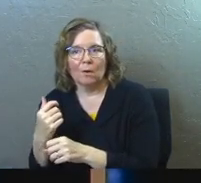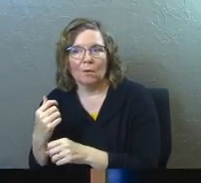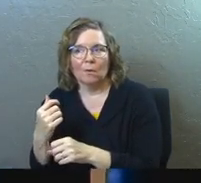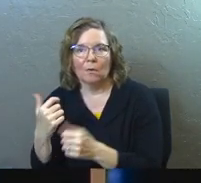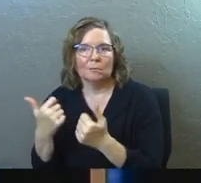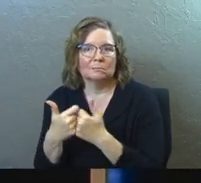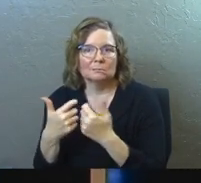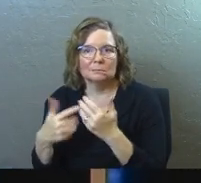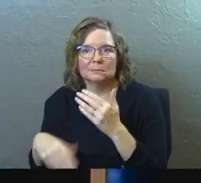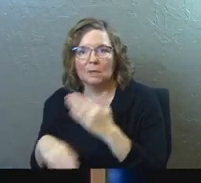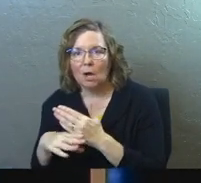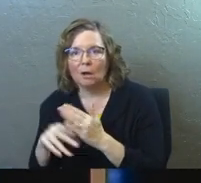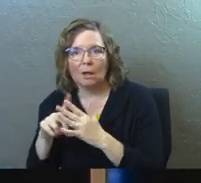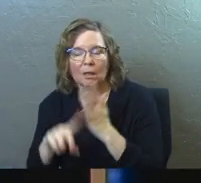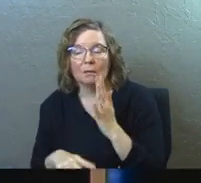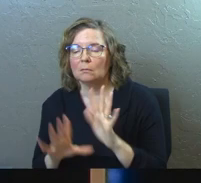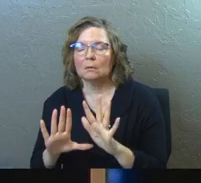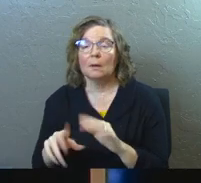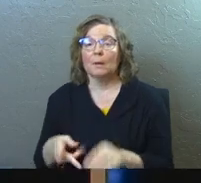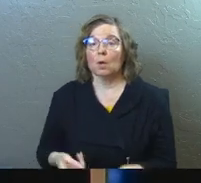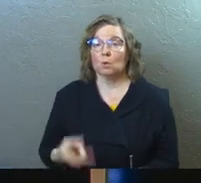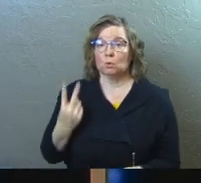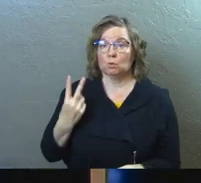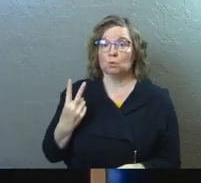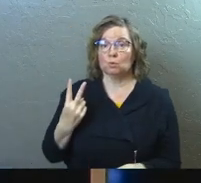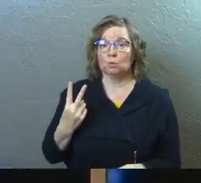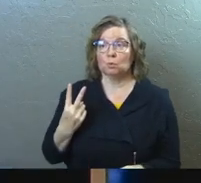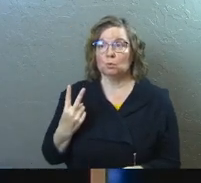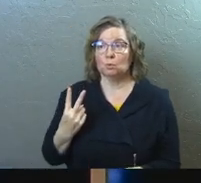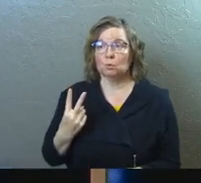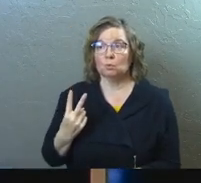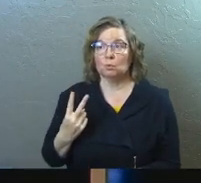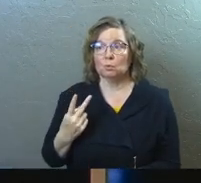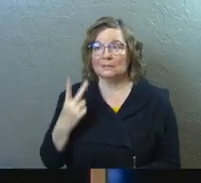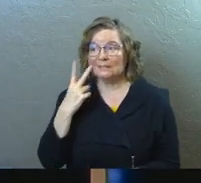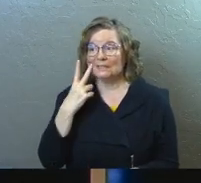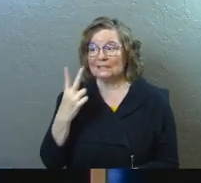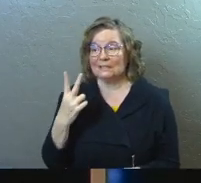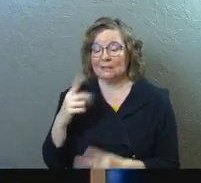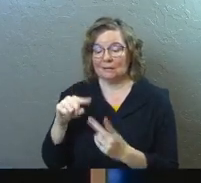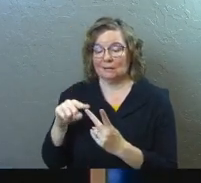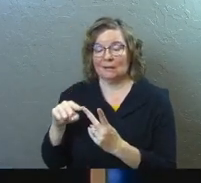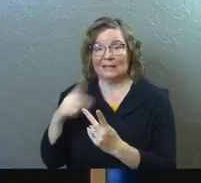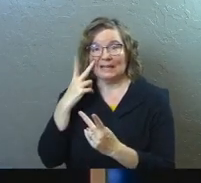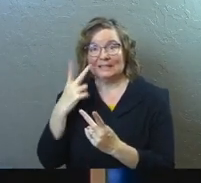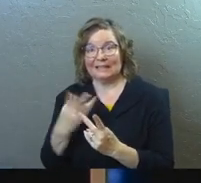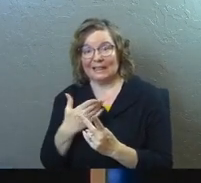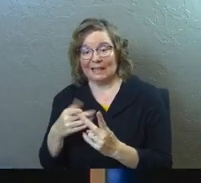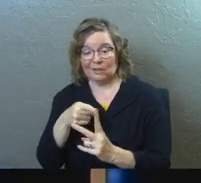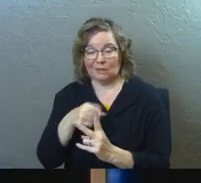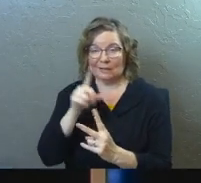just that. It's the fact that two of you, see, she can see things that you can't see.